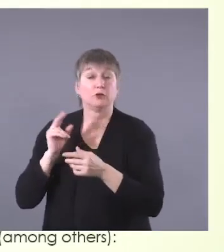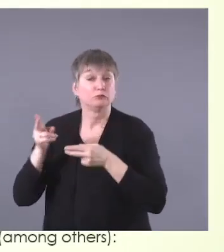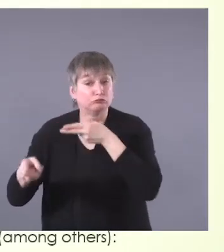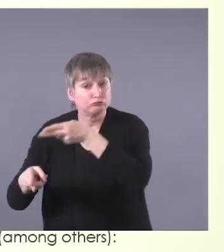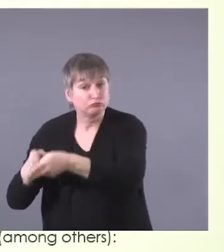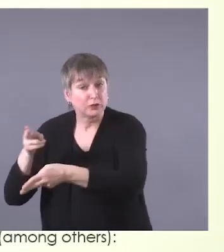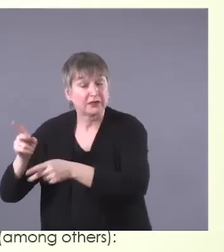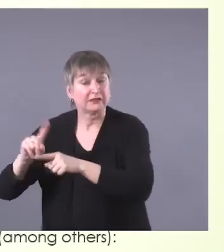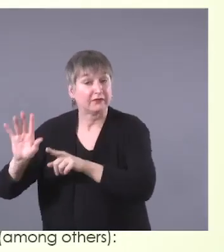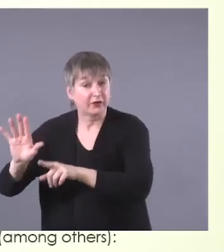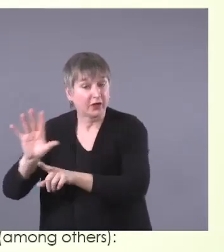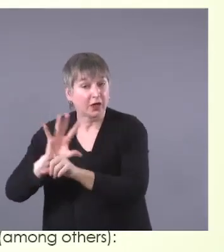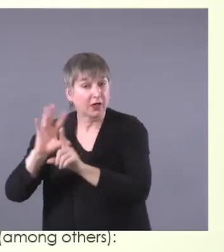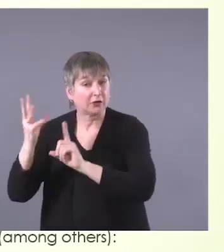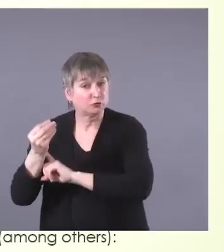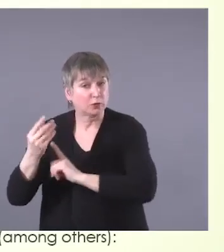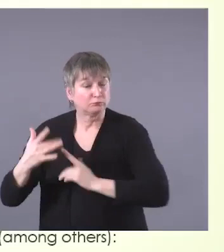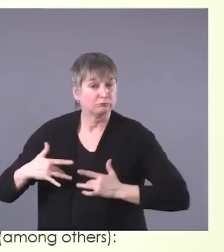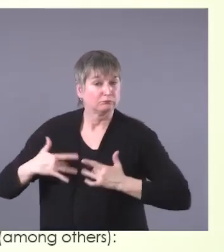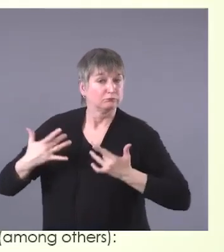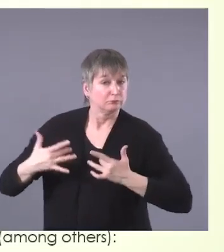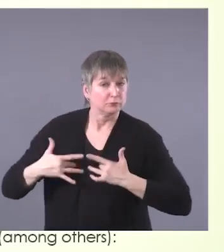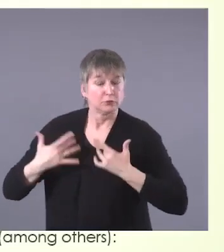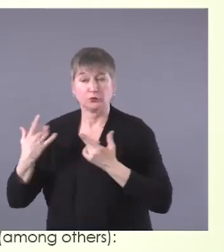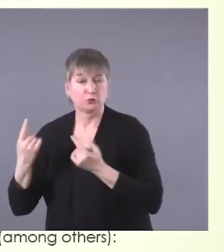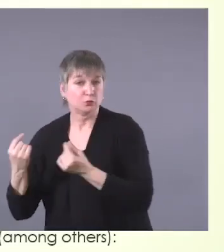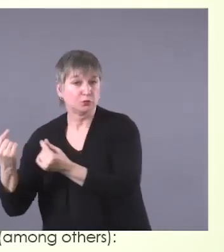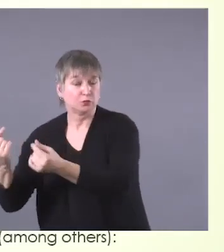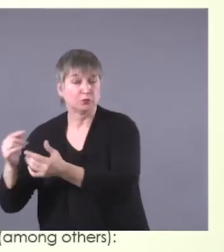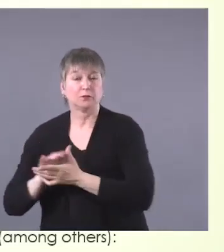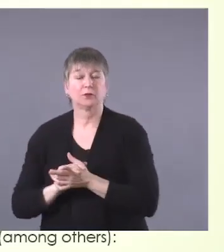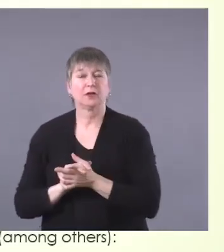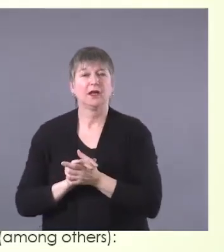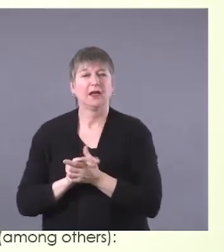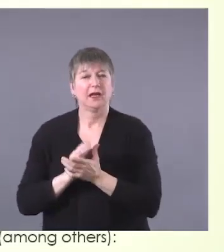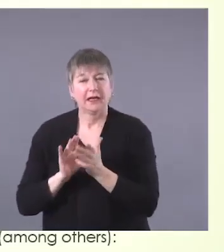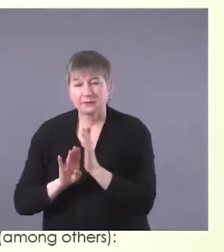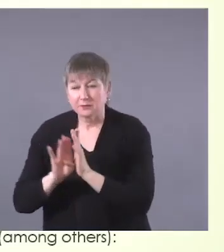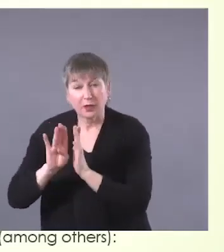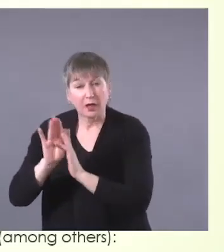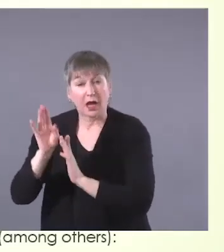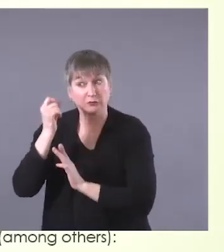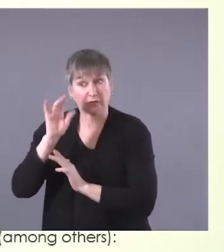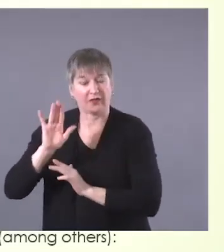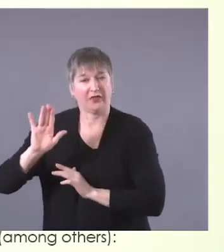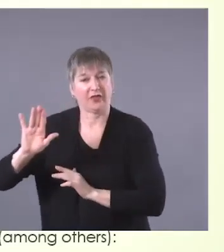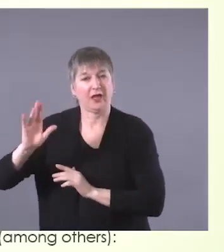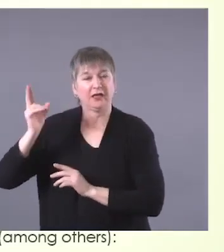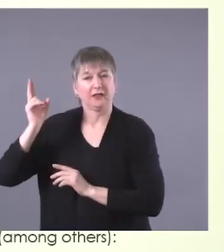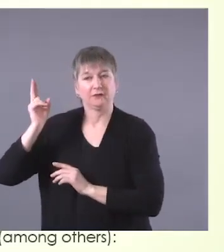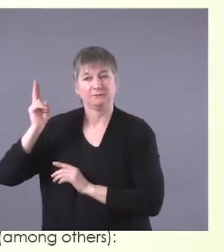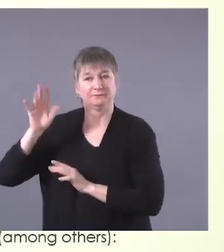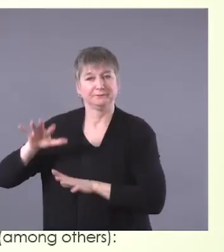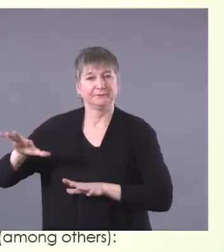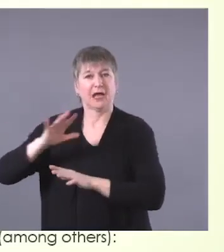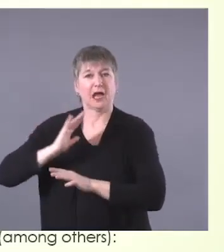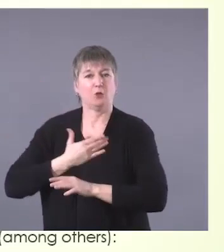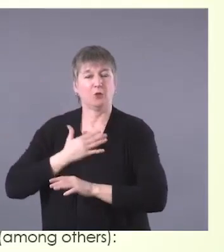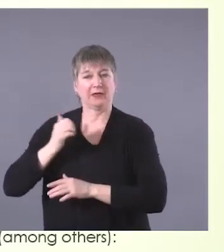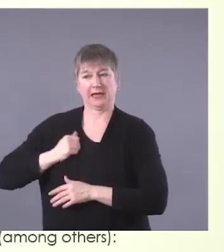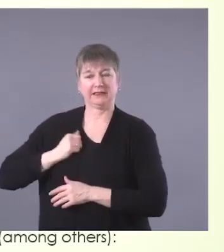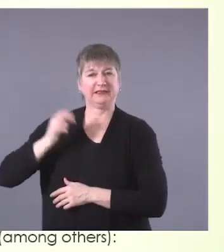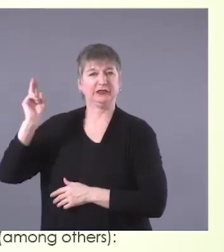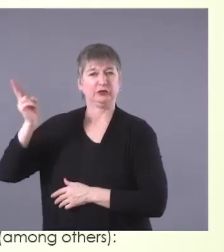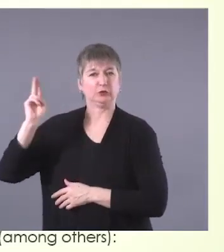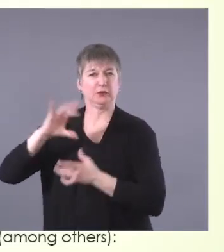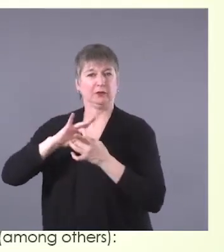activities, to build an understanding of historical context. This is essential in order